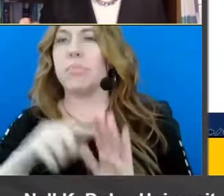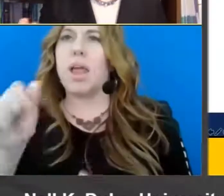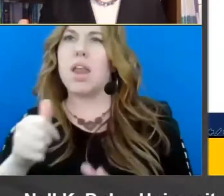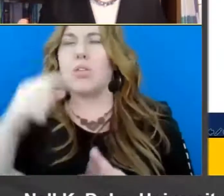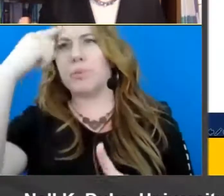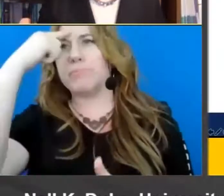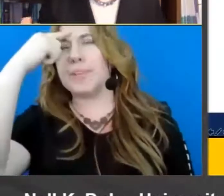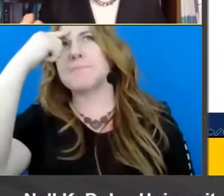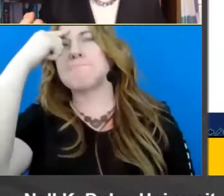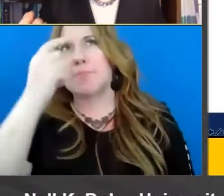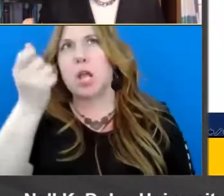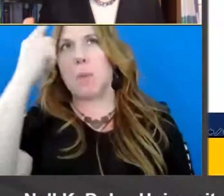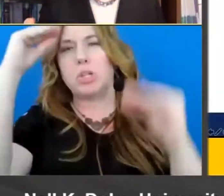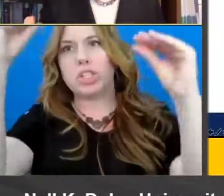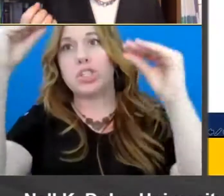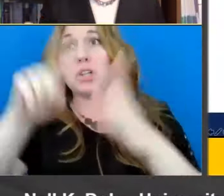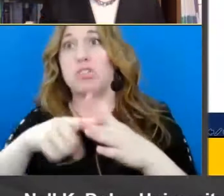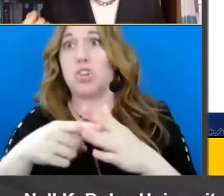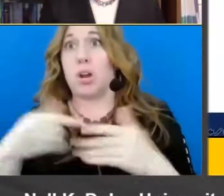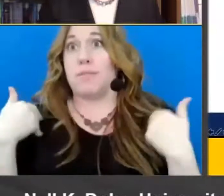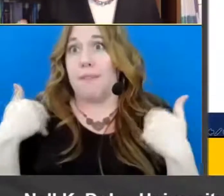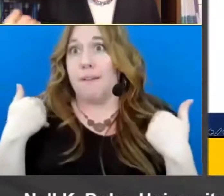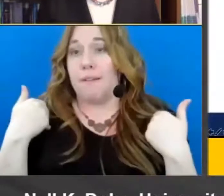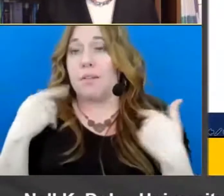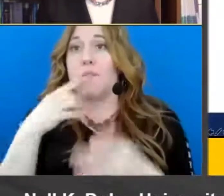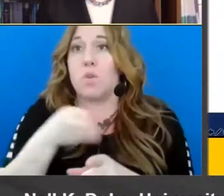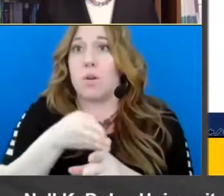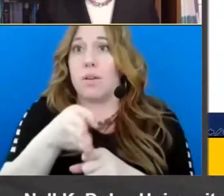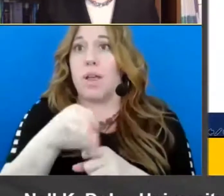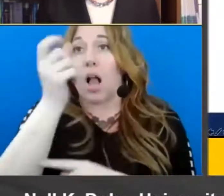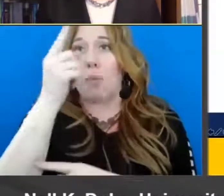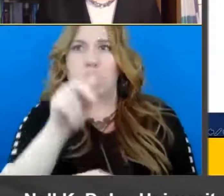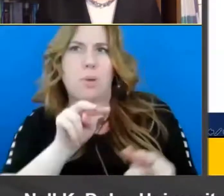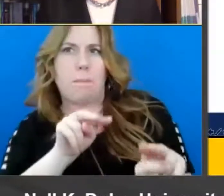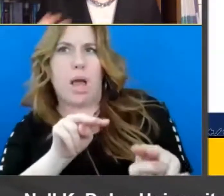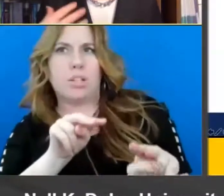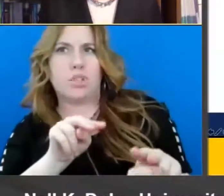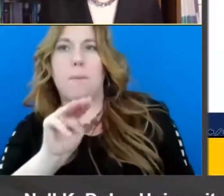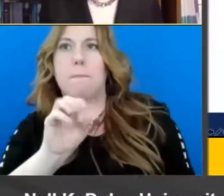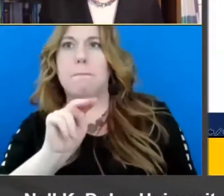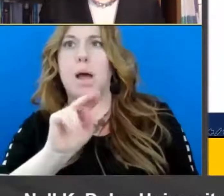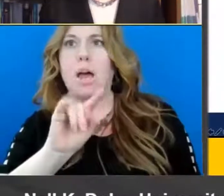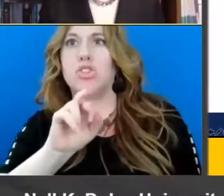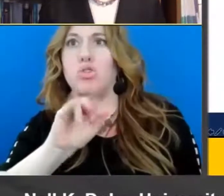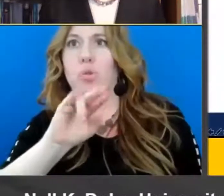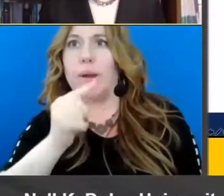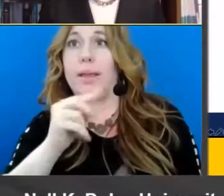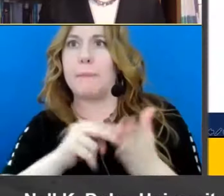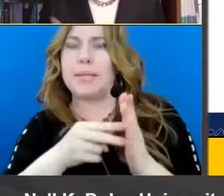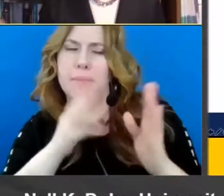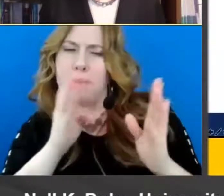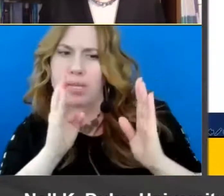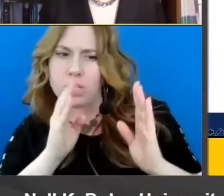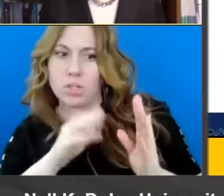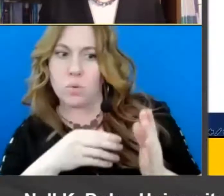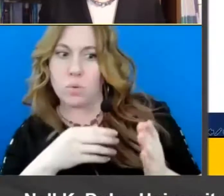comprehension instruction beginning early is in the area of comprehension monitoring so comprehension monitoring is paying attention to whether what